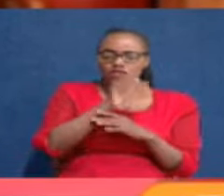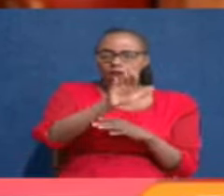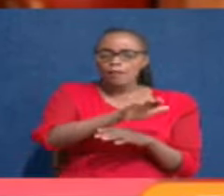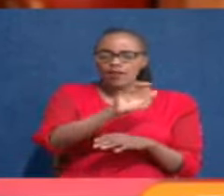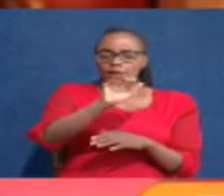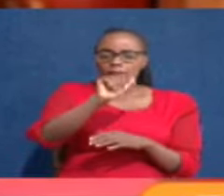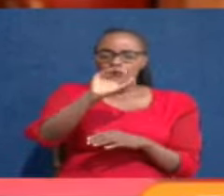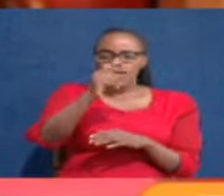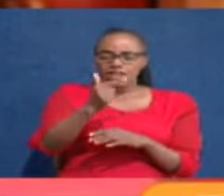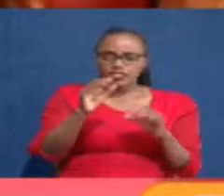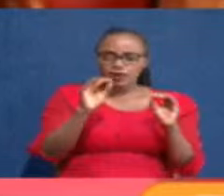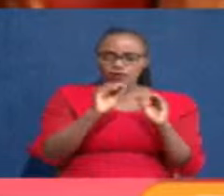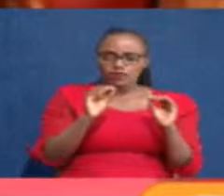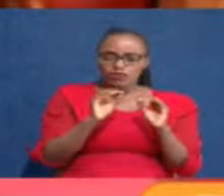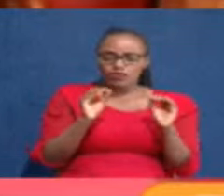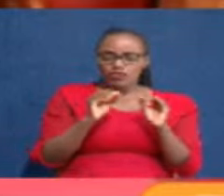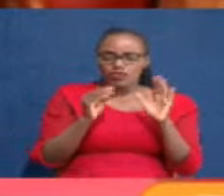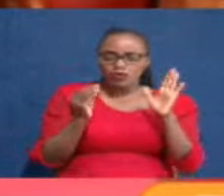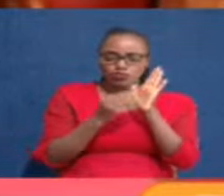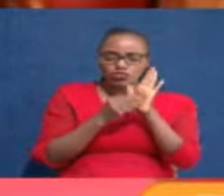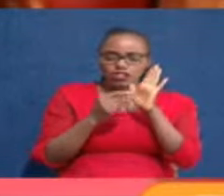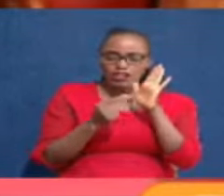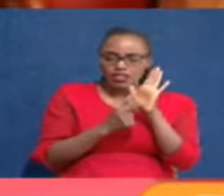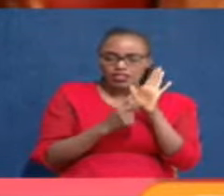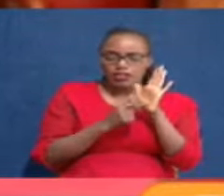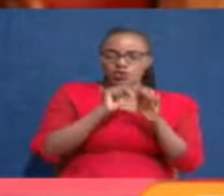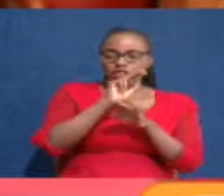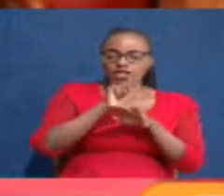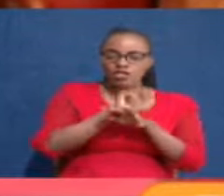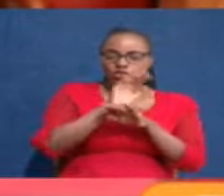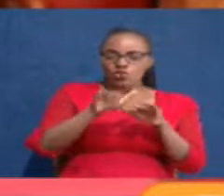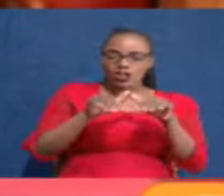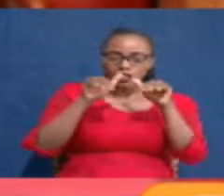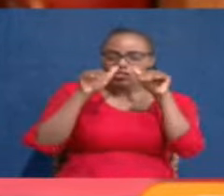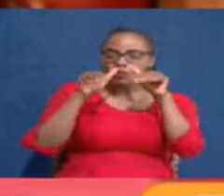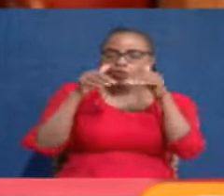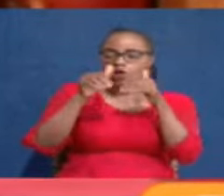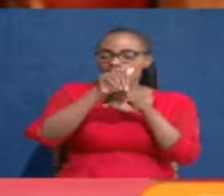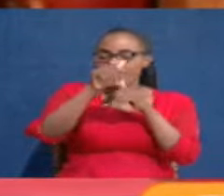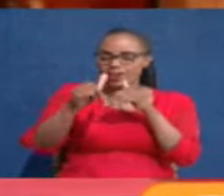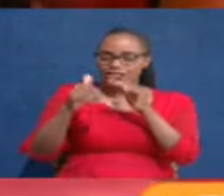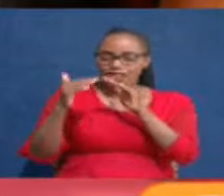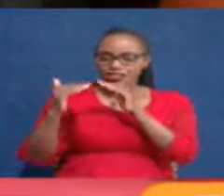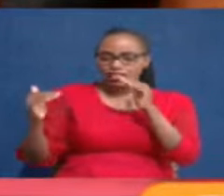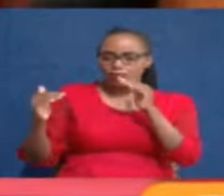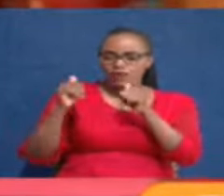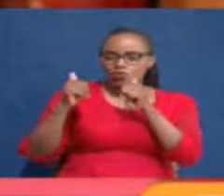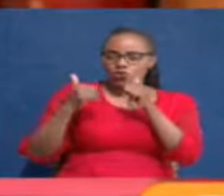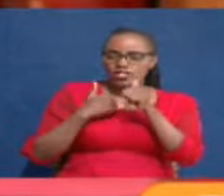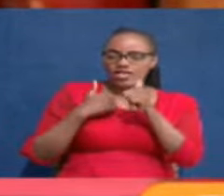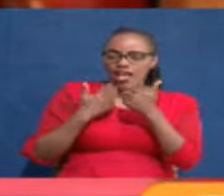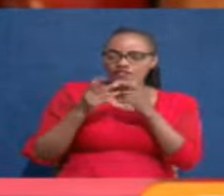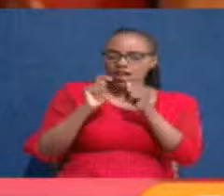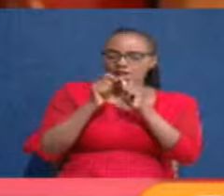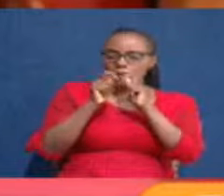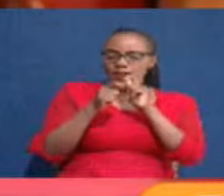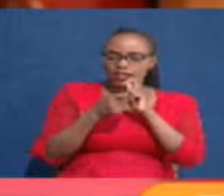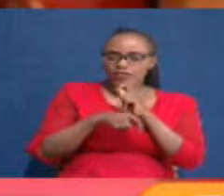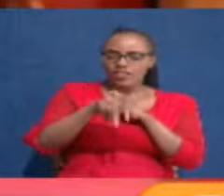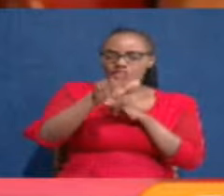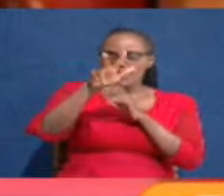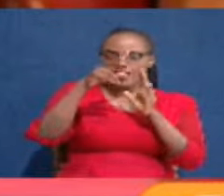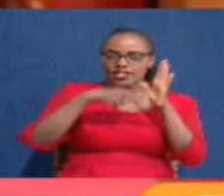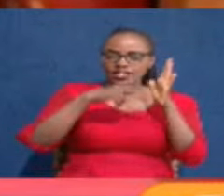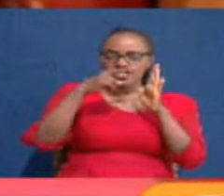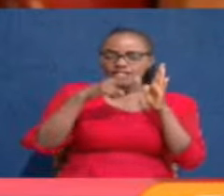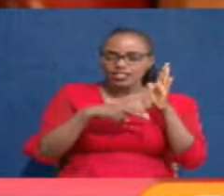enacted by this House and even by the other House that has not had amendments in third reading.